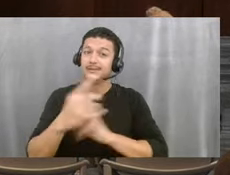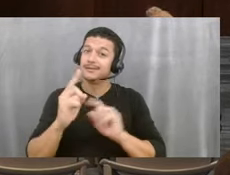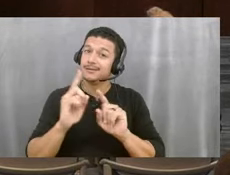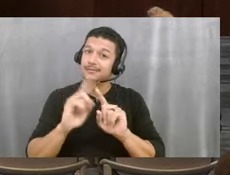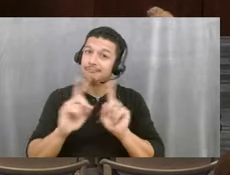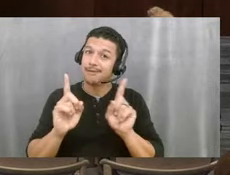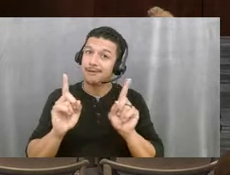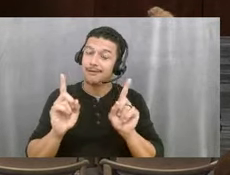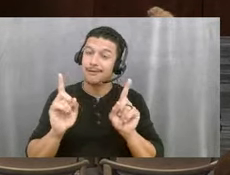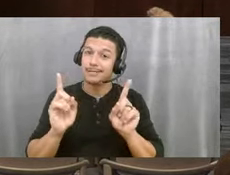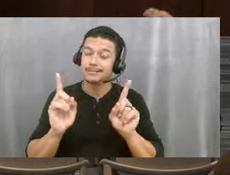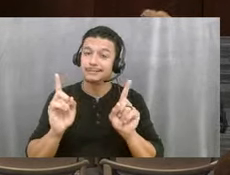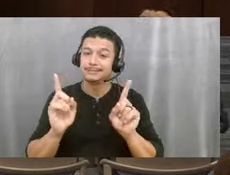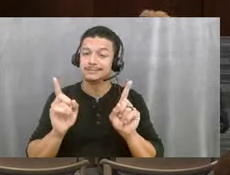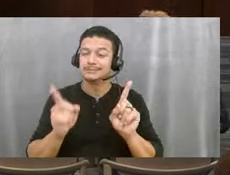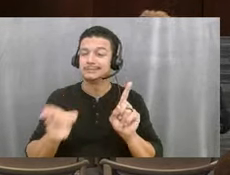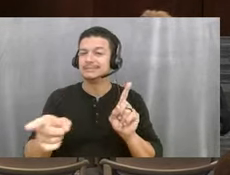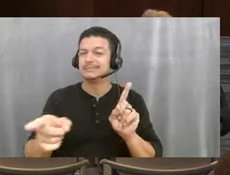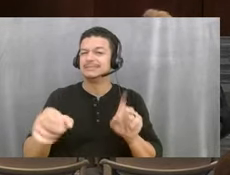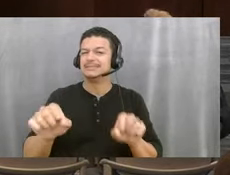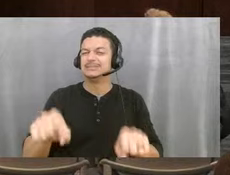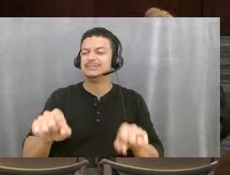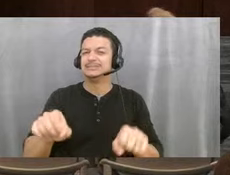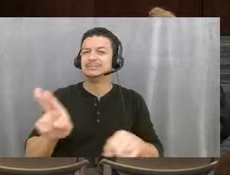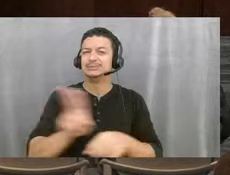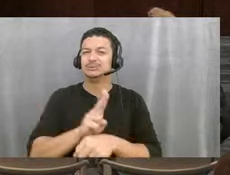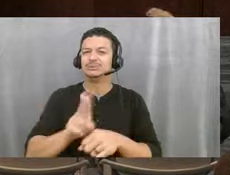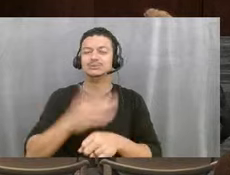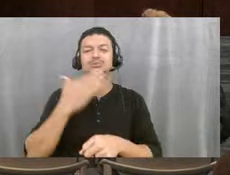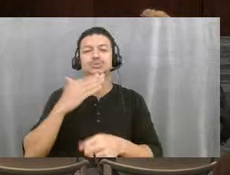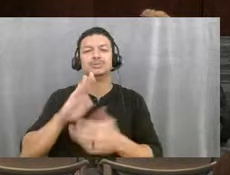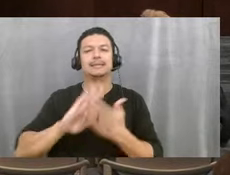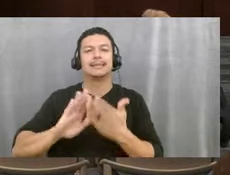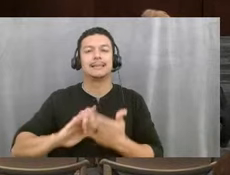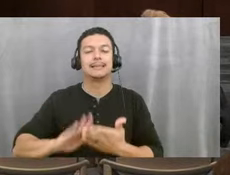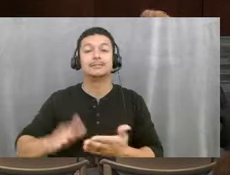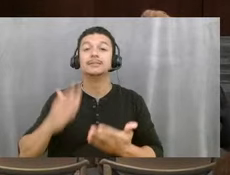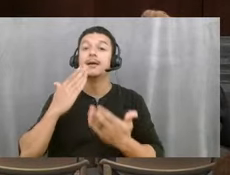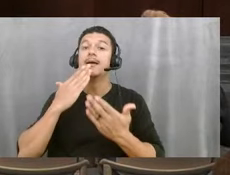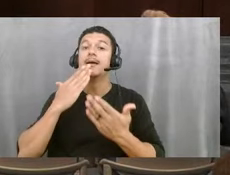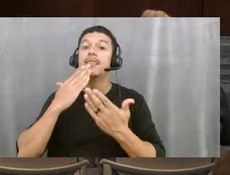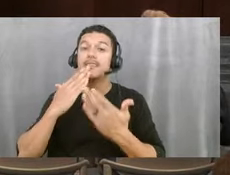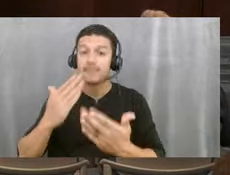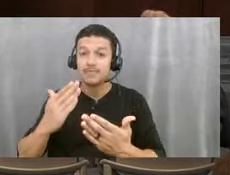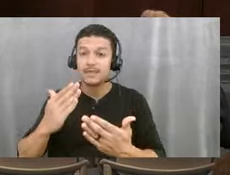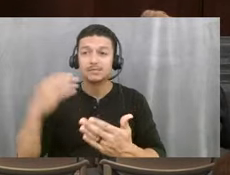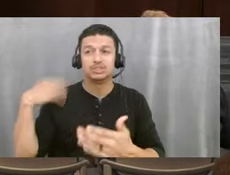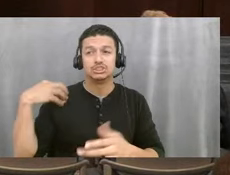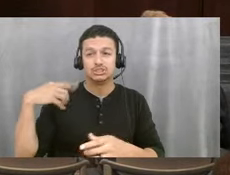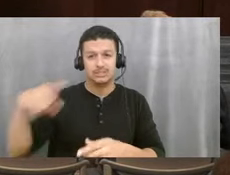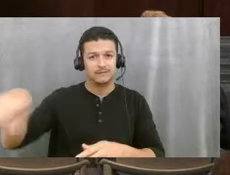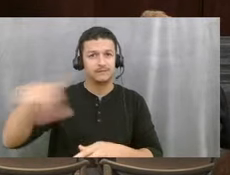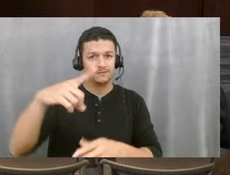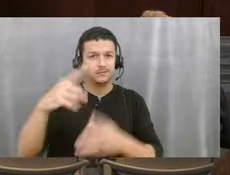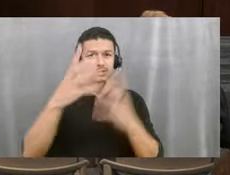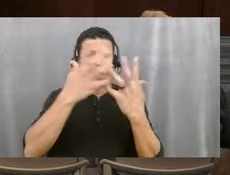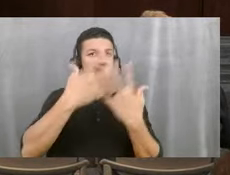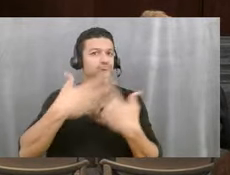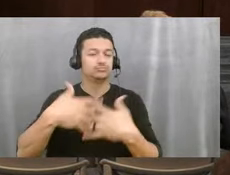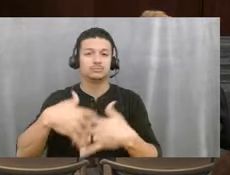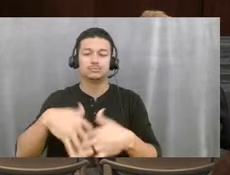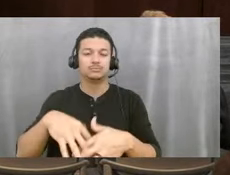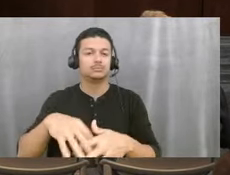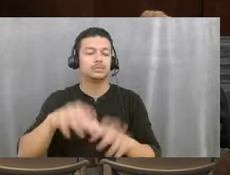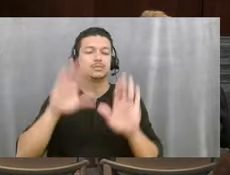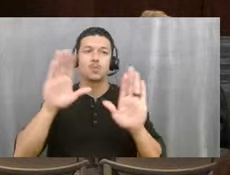it can always use a good beach cleanup. So just thank you, Chief, for your guys for organizing that. It was a great event.